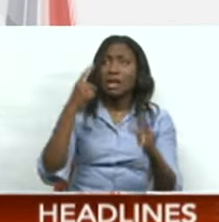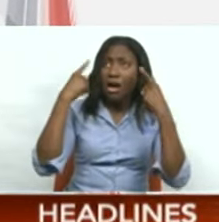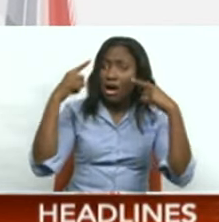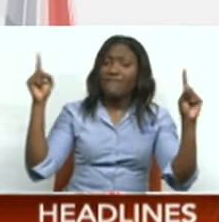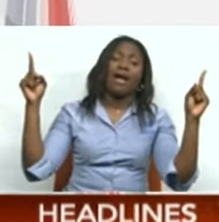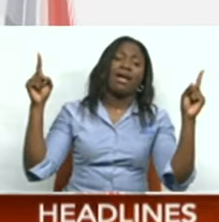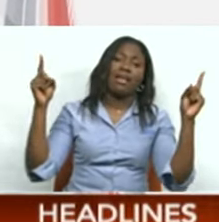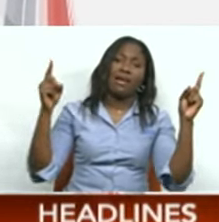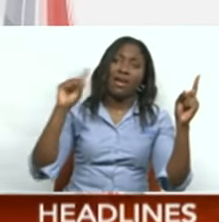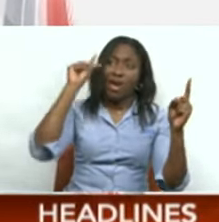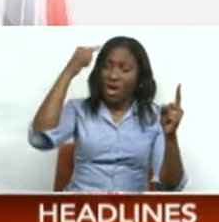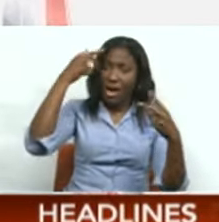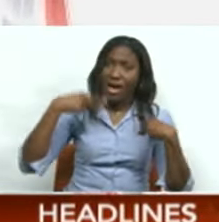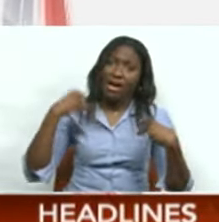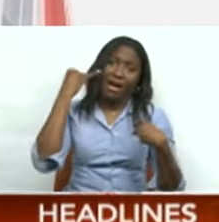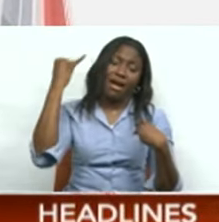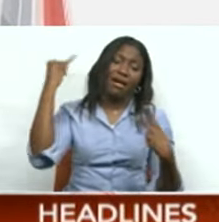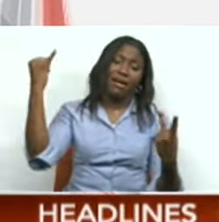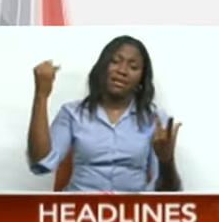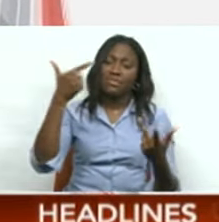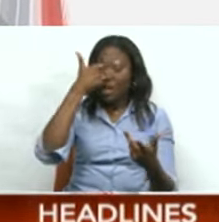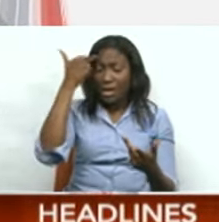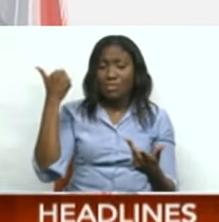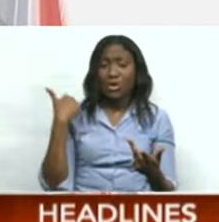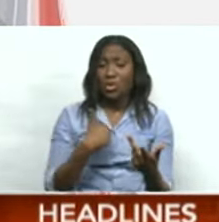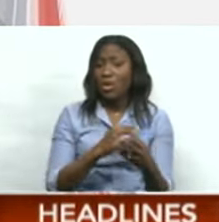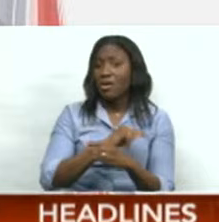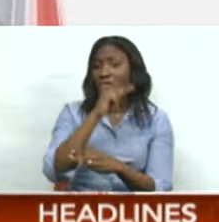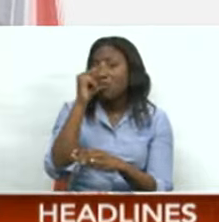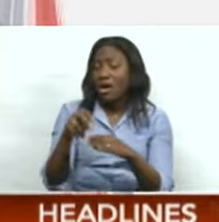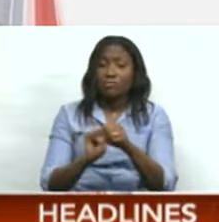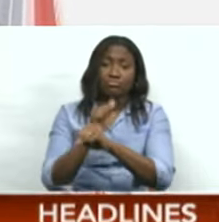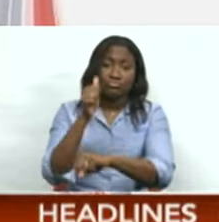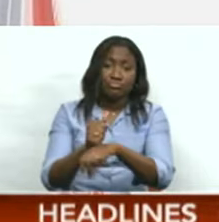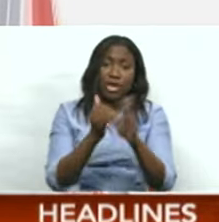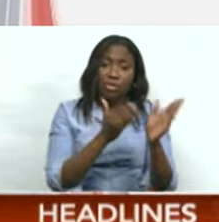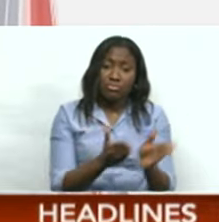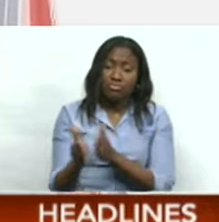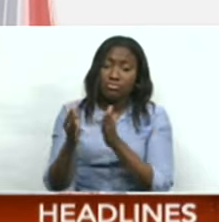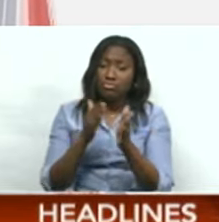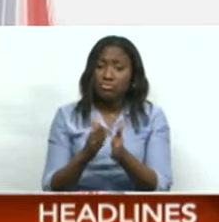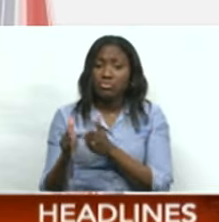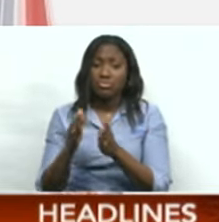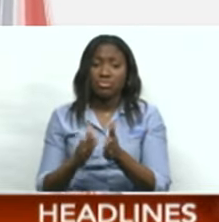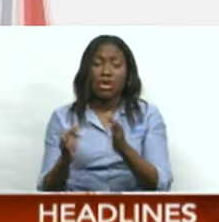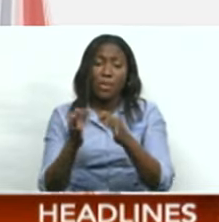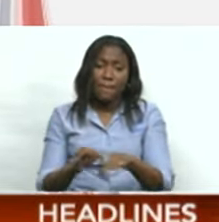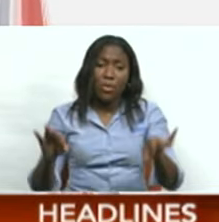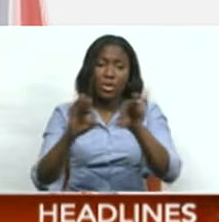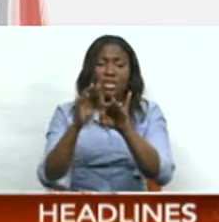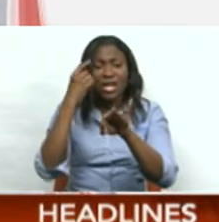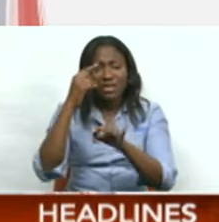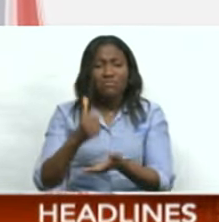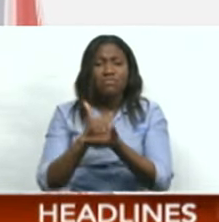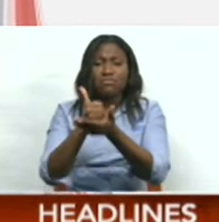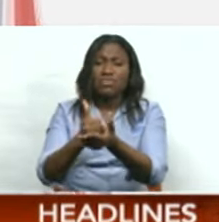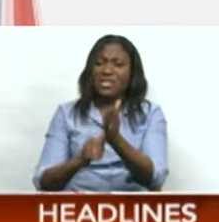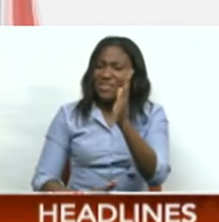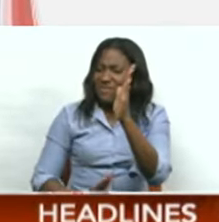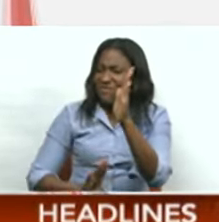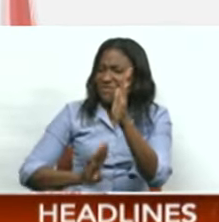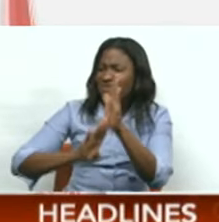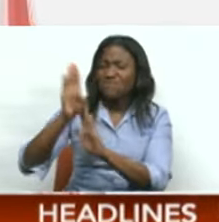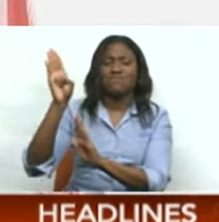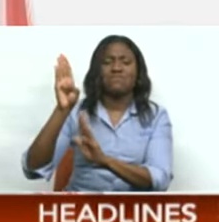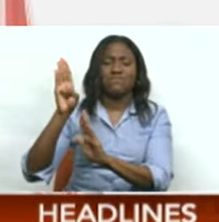somewhere. We hardly ever deal or set up the social strategies that are important to deal with the development of the criminal mind.